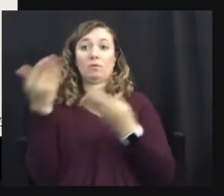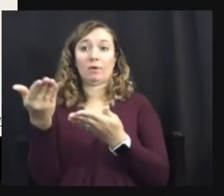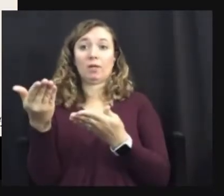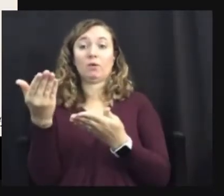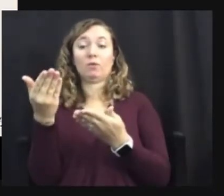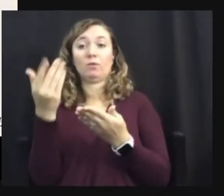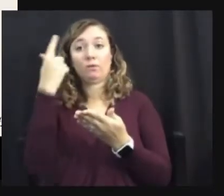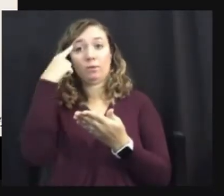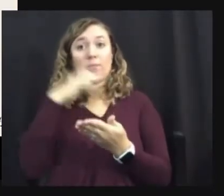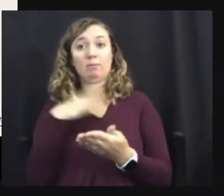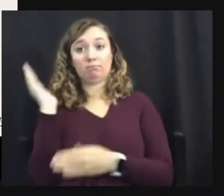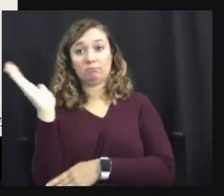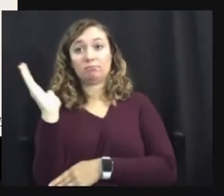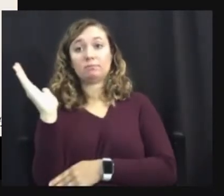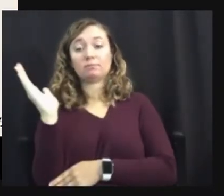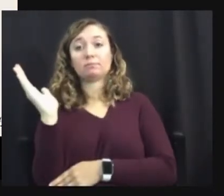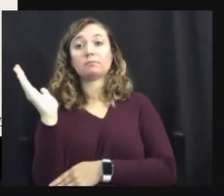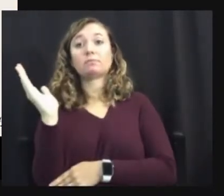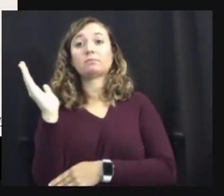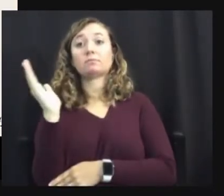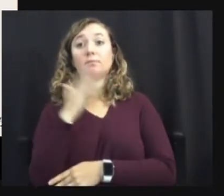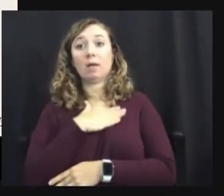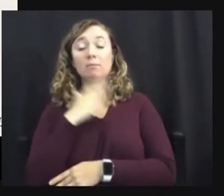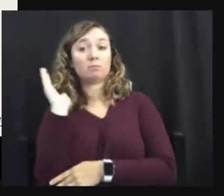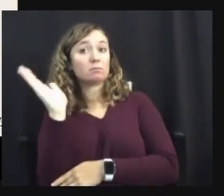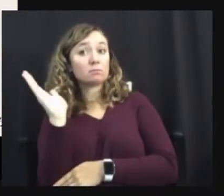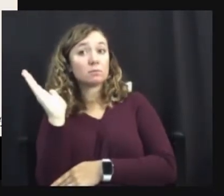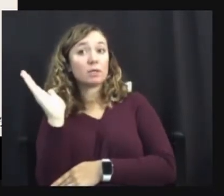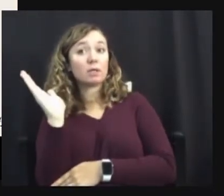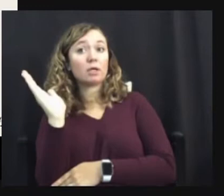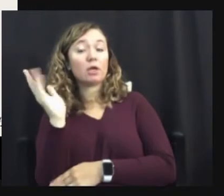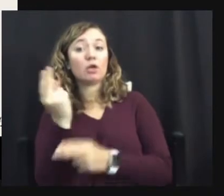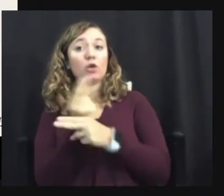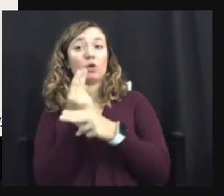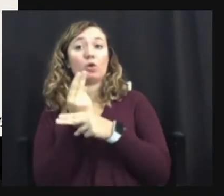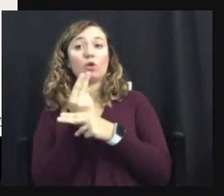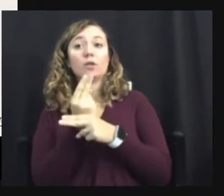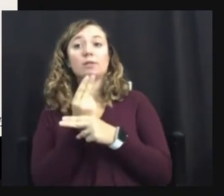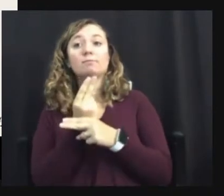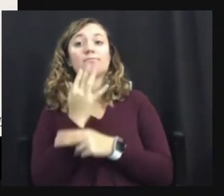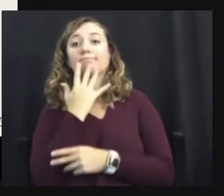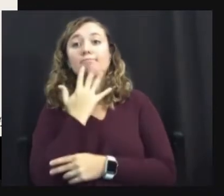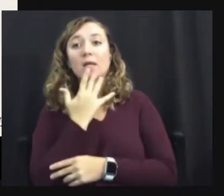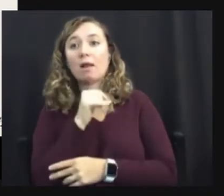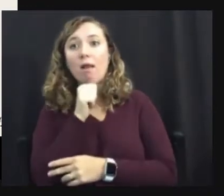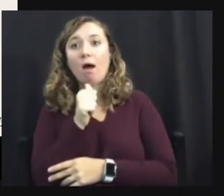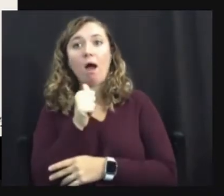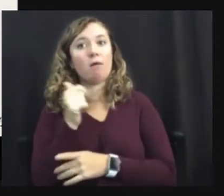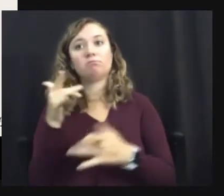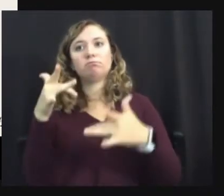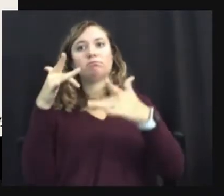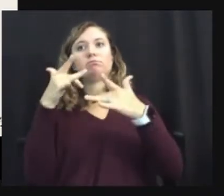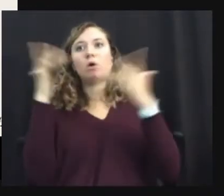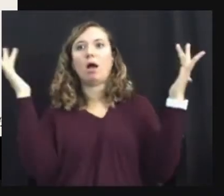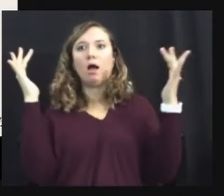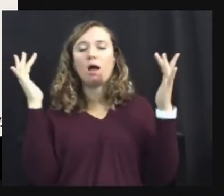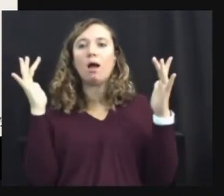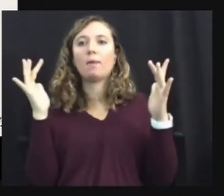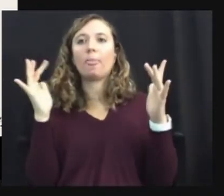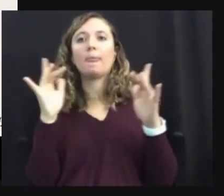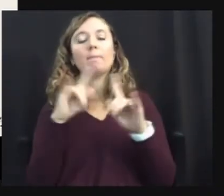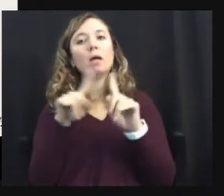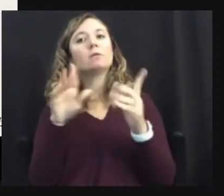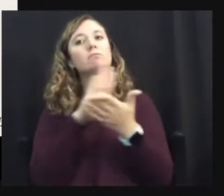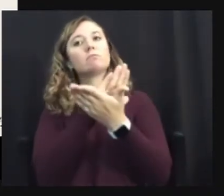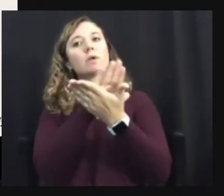So in my presentation, I've used muted colors and, um, a clean design. So